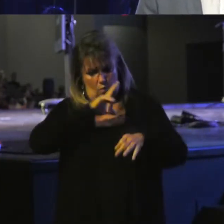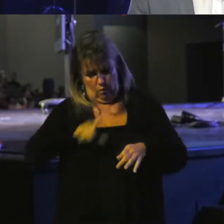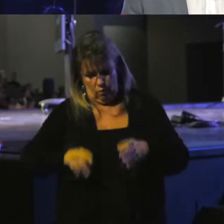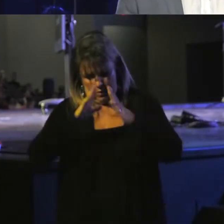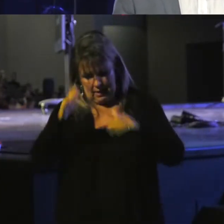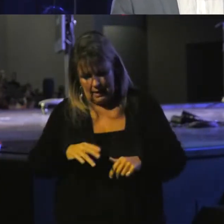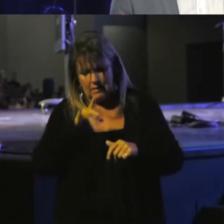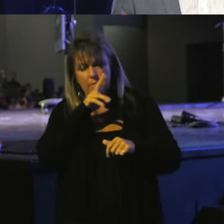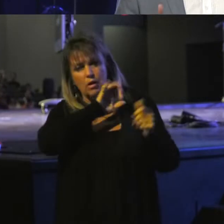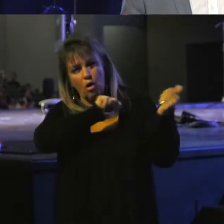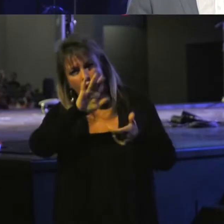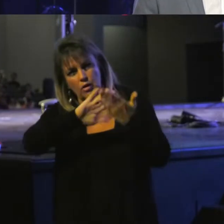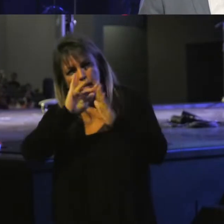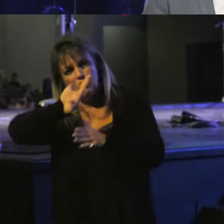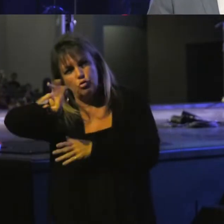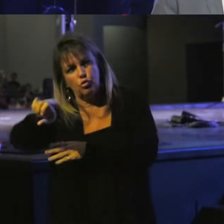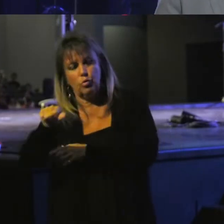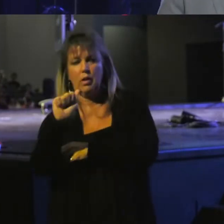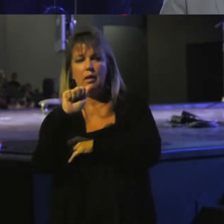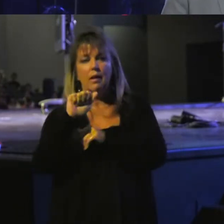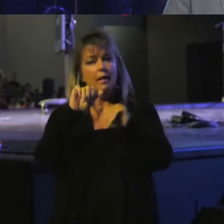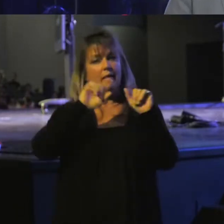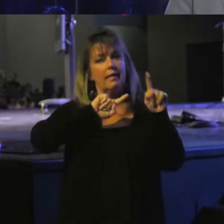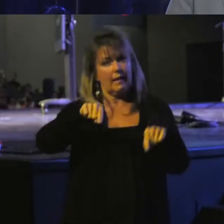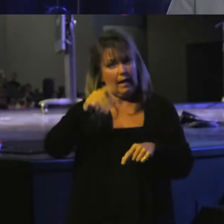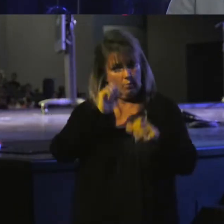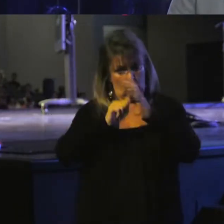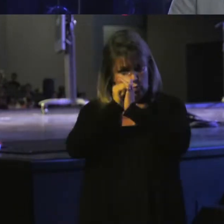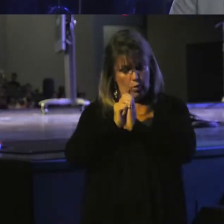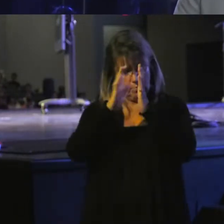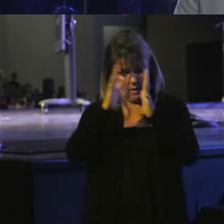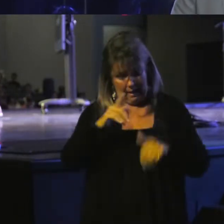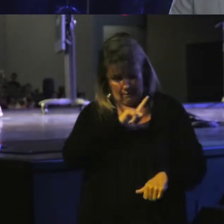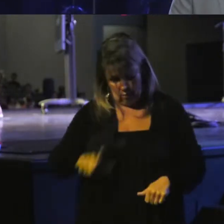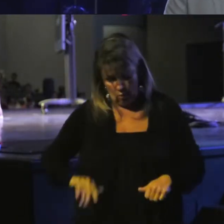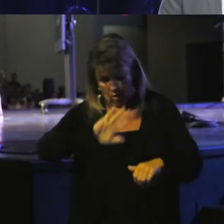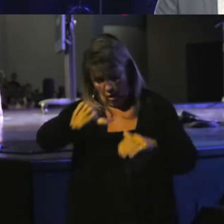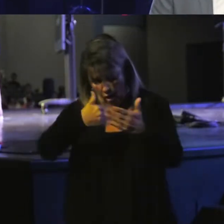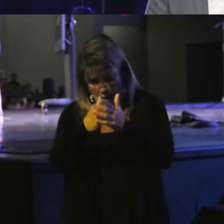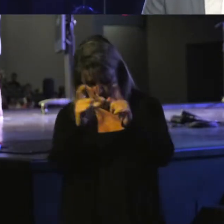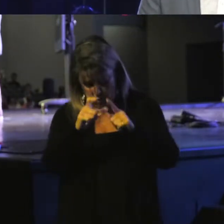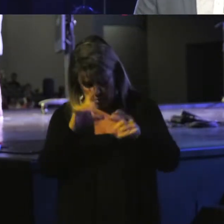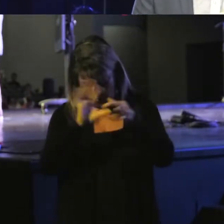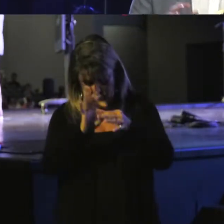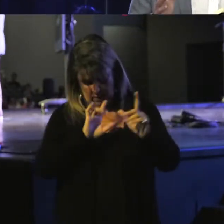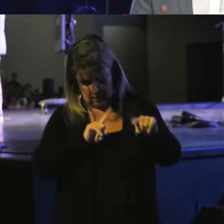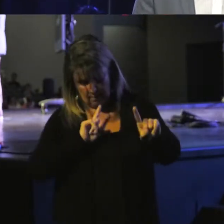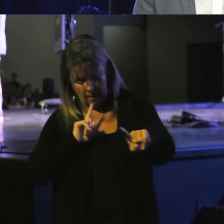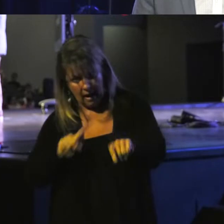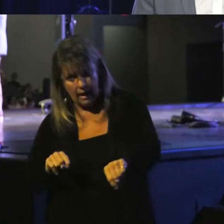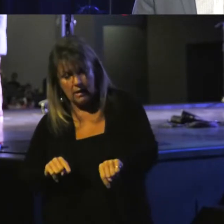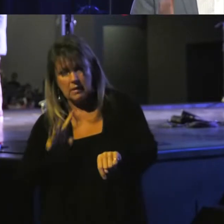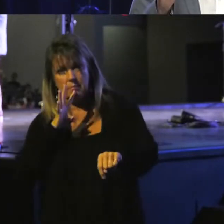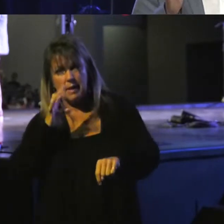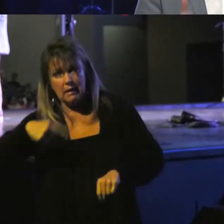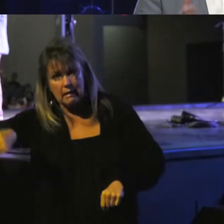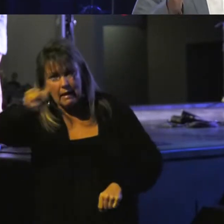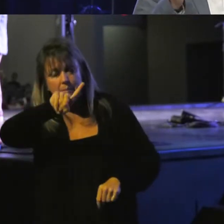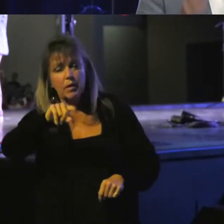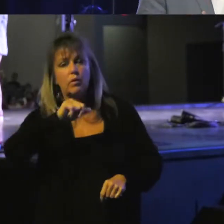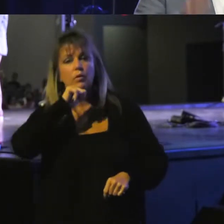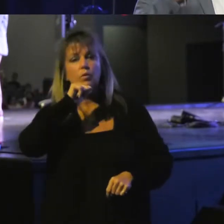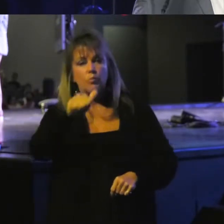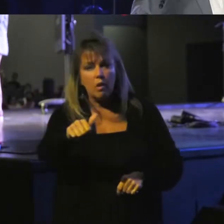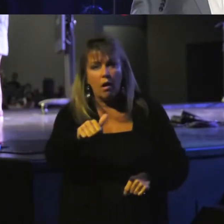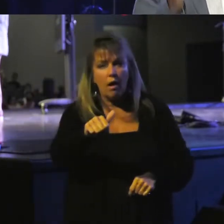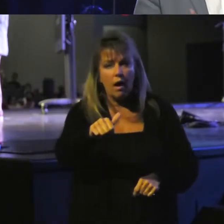the cities of Judah that came to worship in the house of the Lord. And all the words that I command you and speak to them, do not